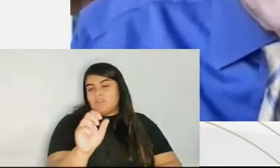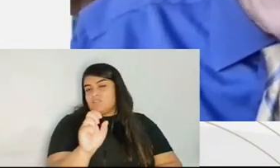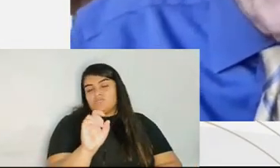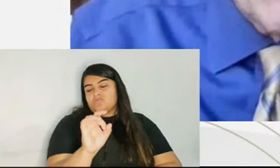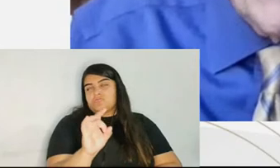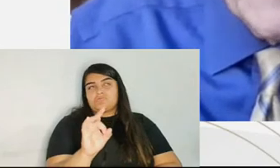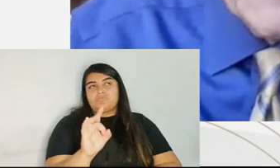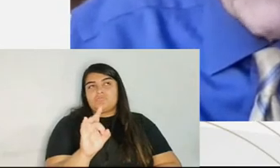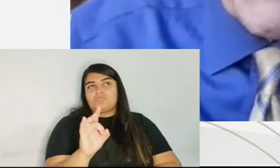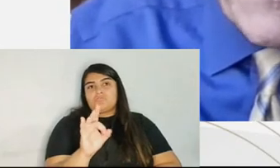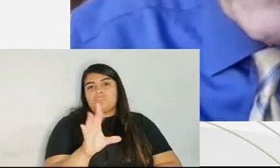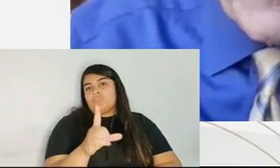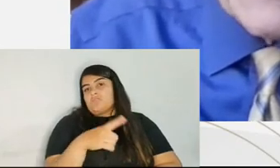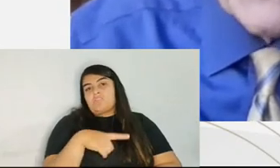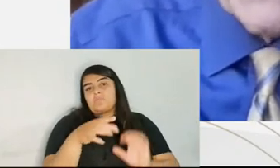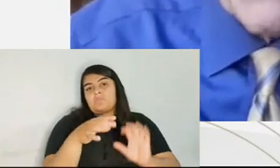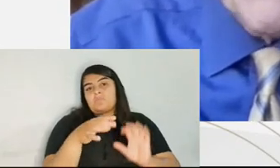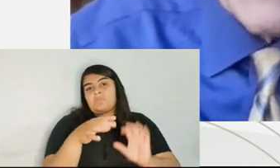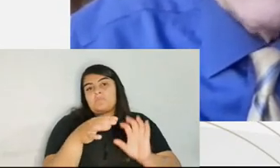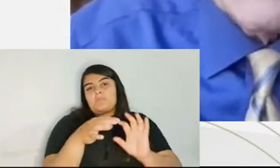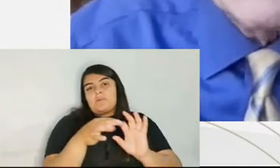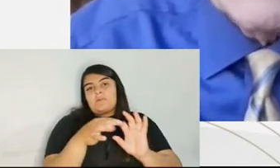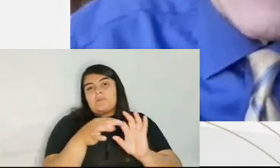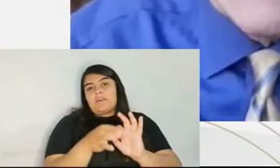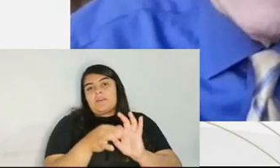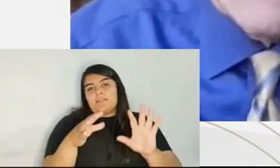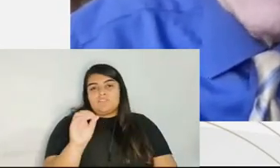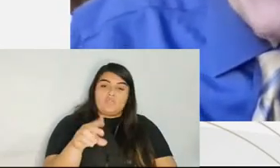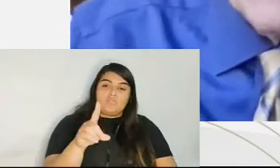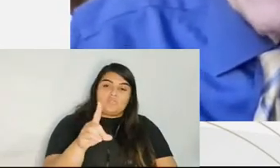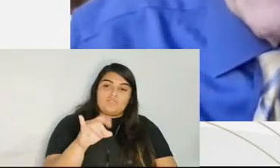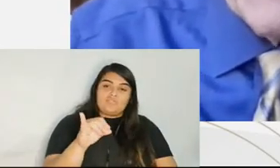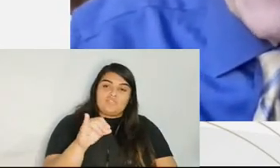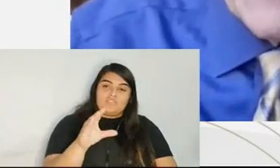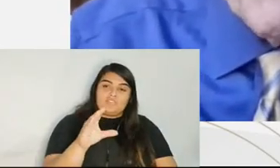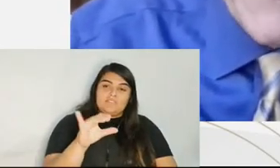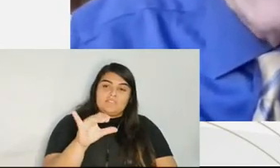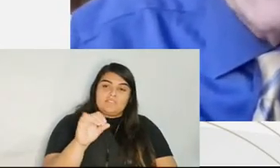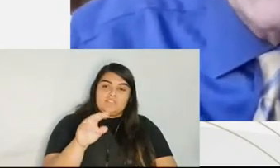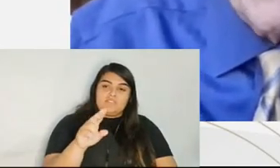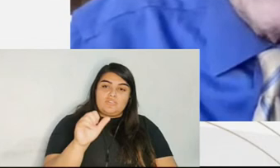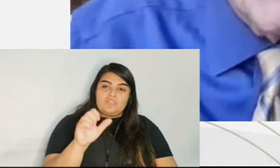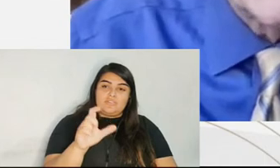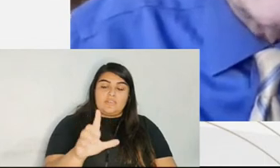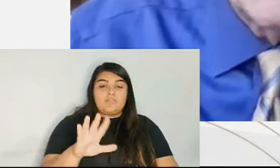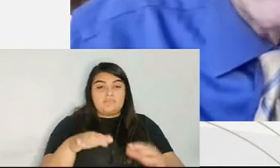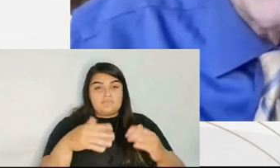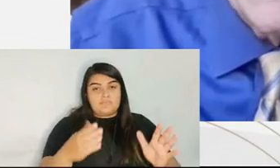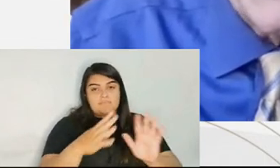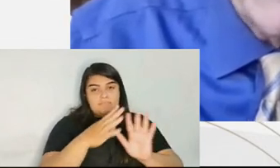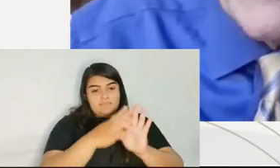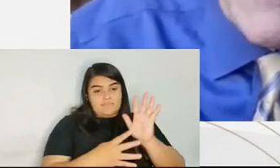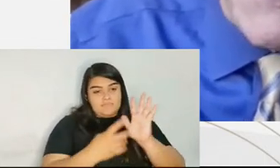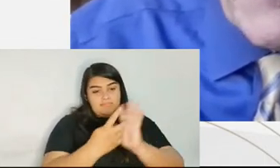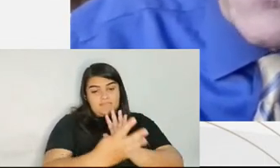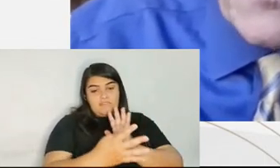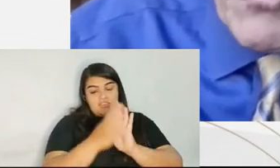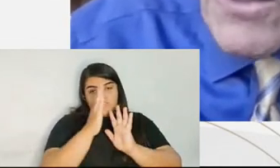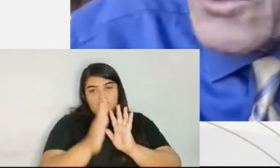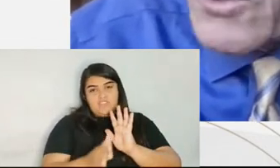So, when these guidelines took effect in 1987, they were mandatory on judges, meaning